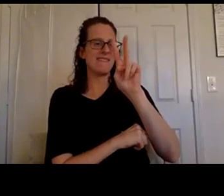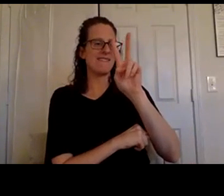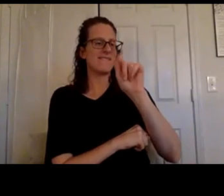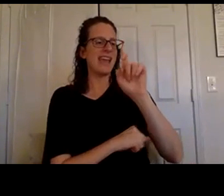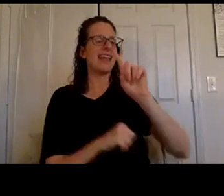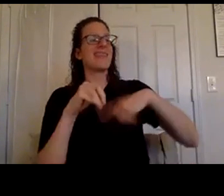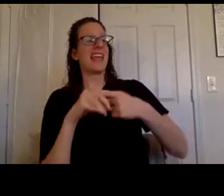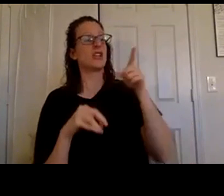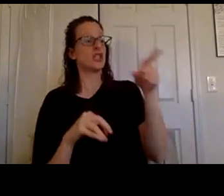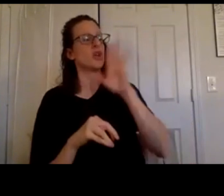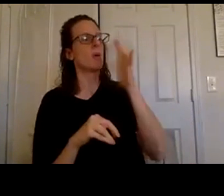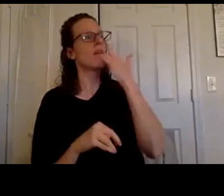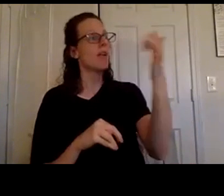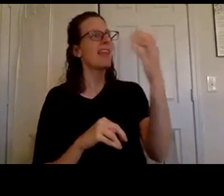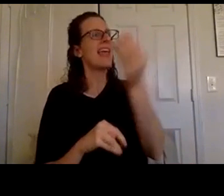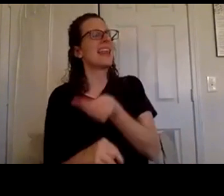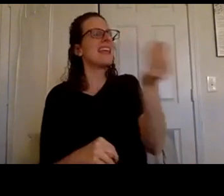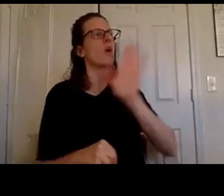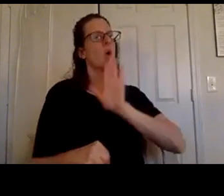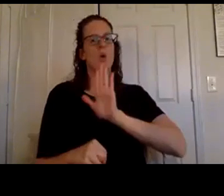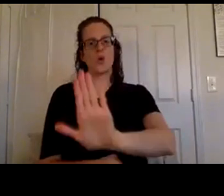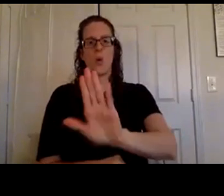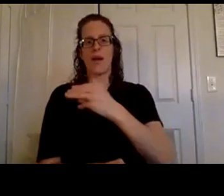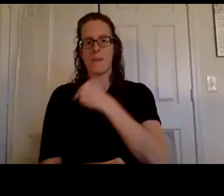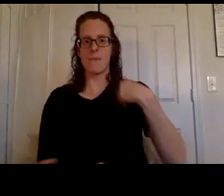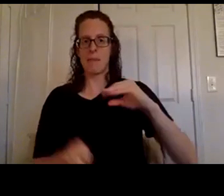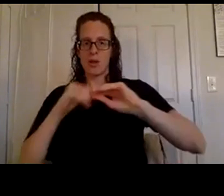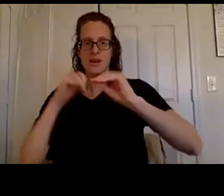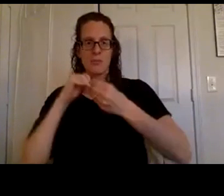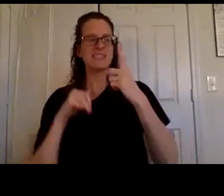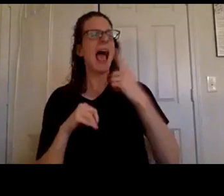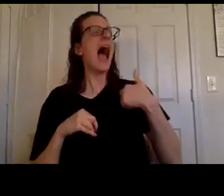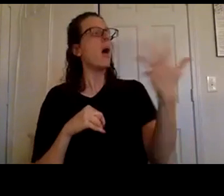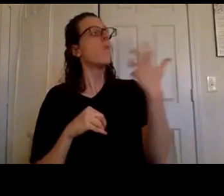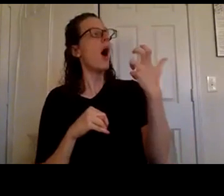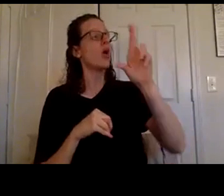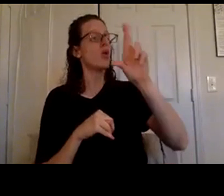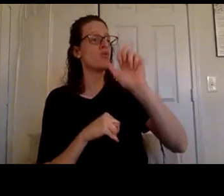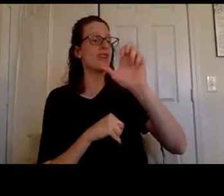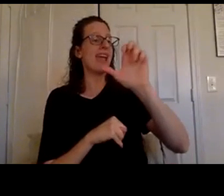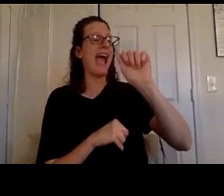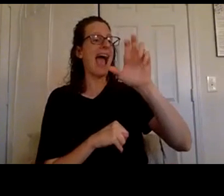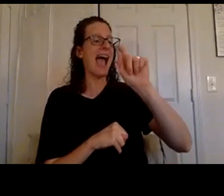them your member number and tell them that she wants to be placed under you now